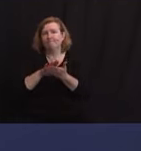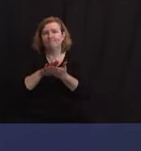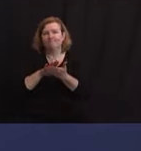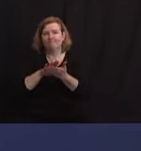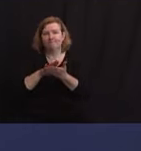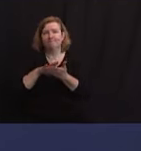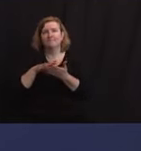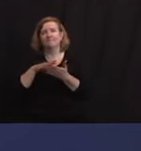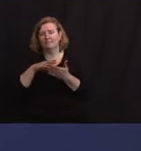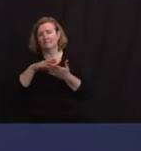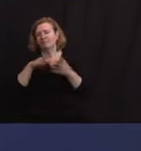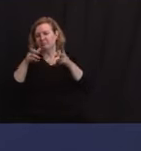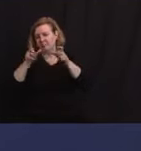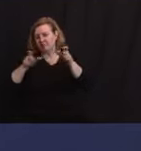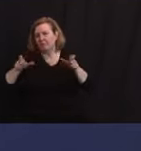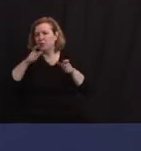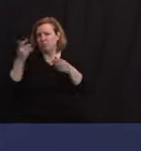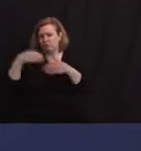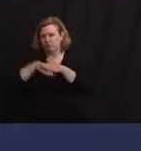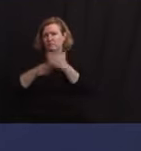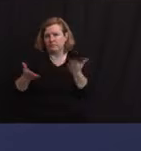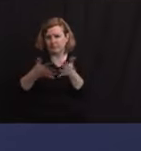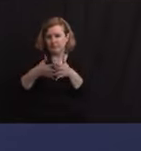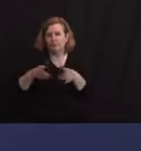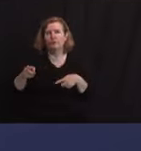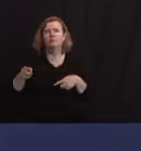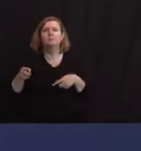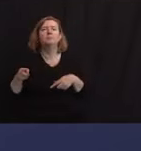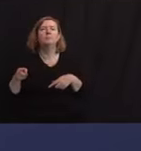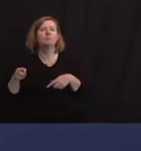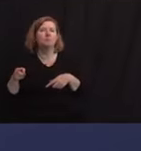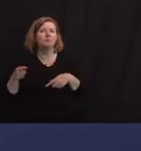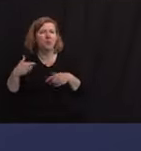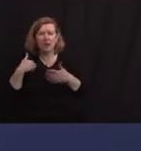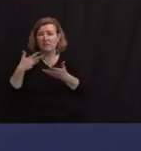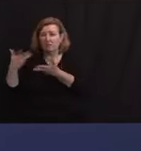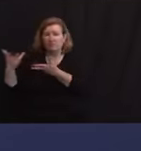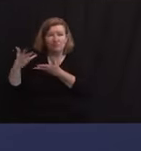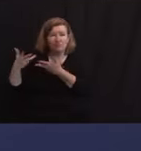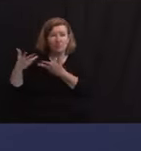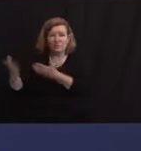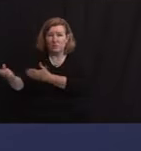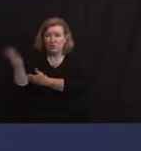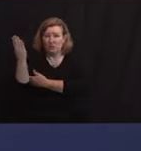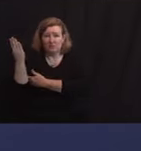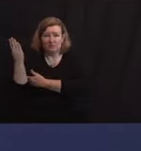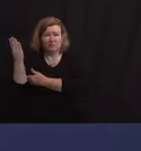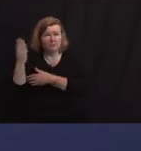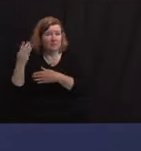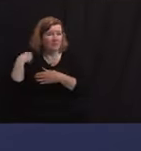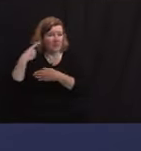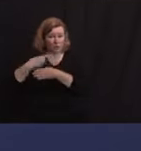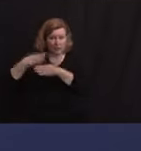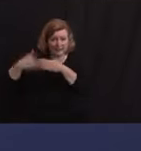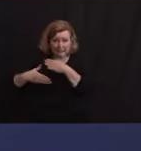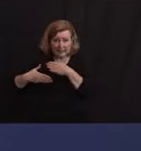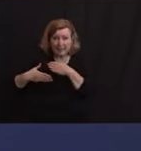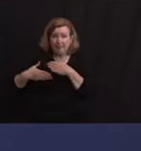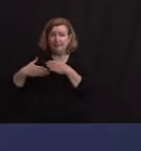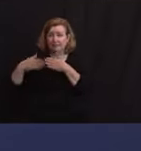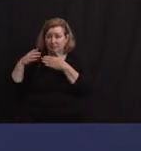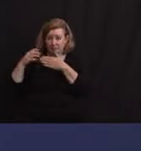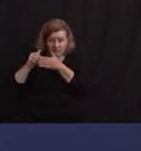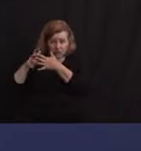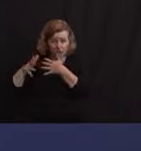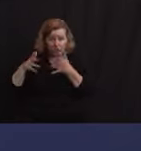over the weekend with a leader back and forth with notes of a leader in the Latino community. Our teams have been